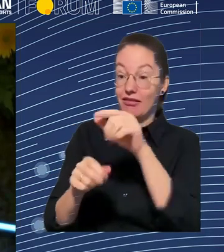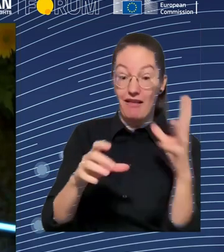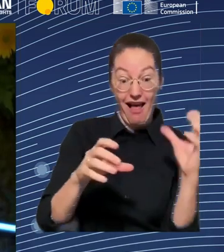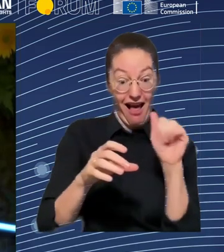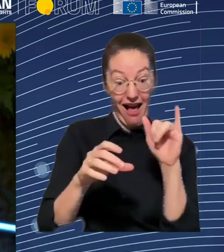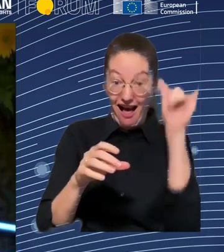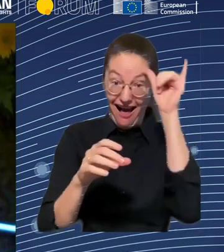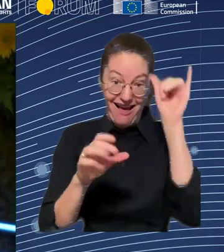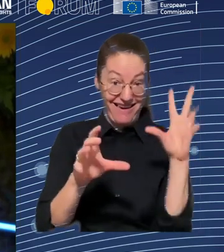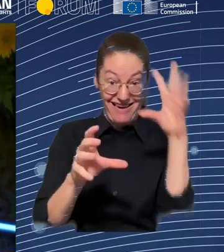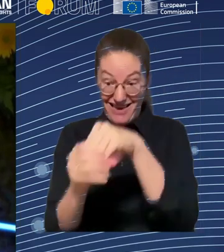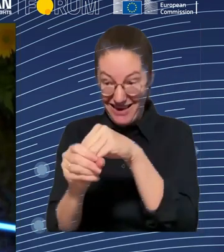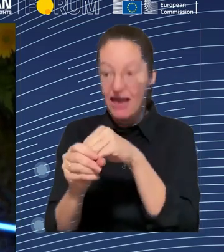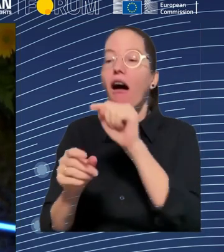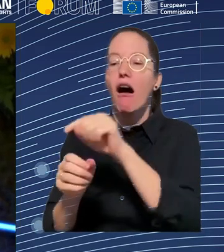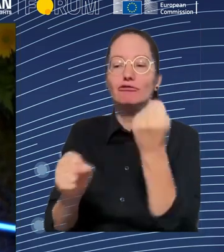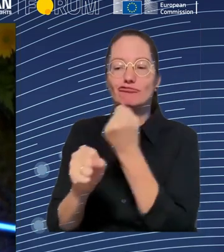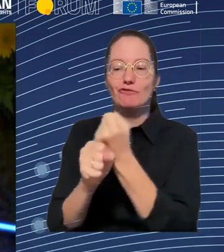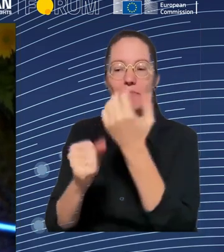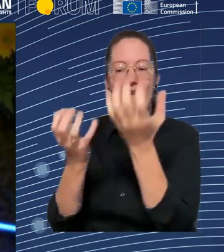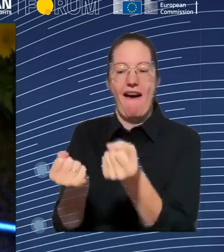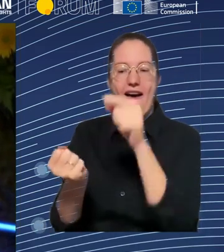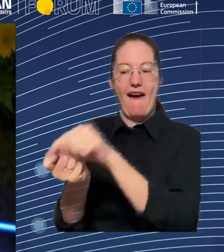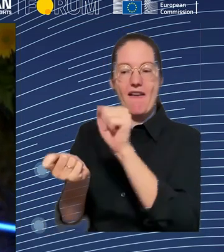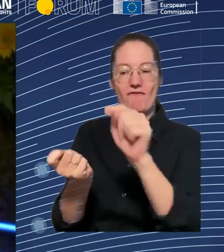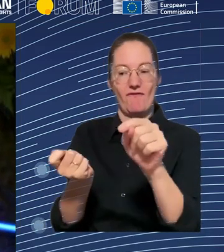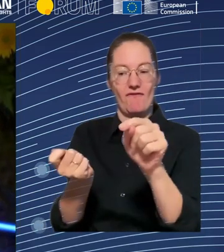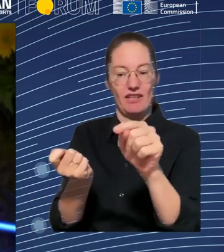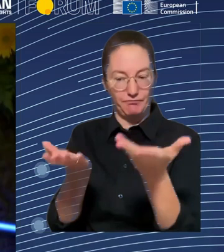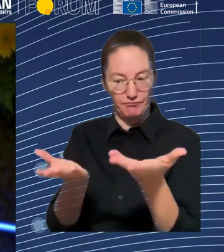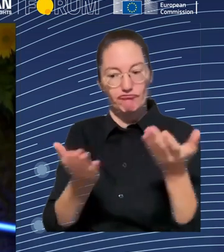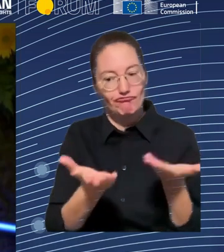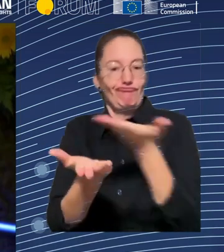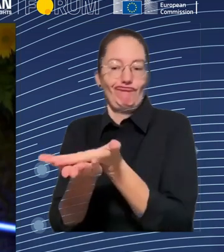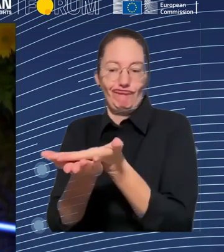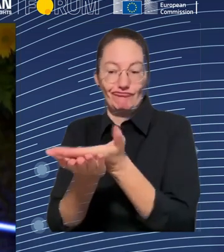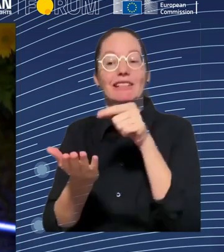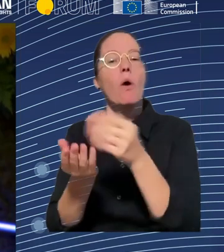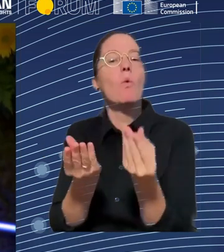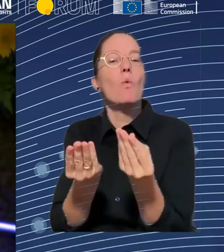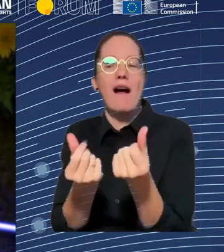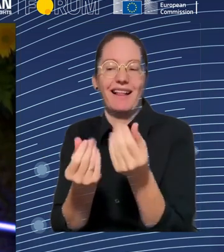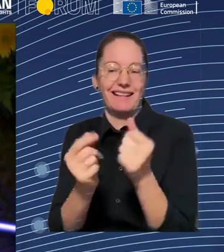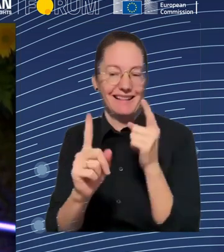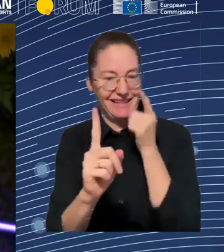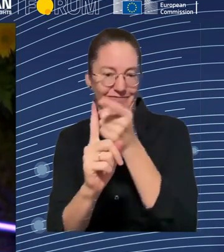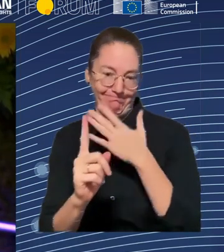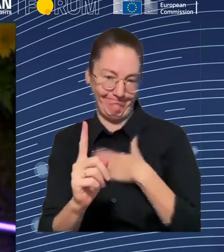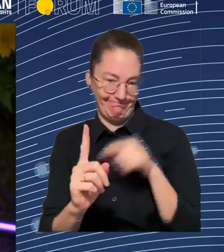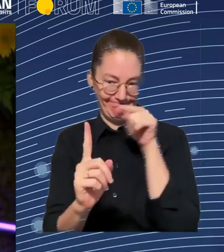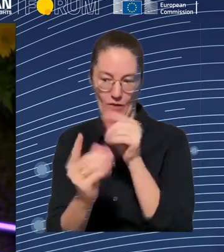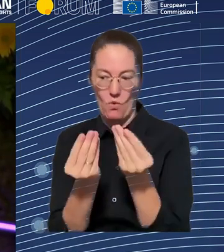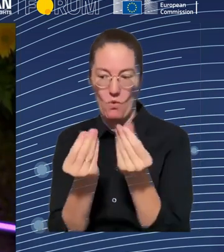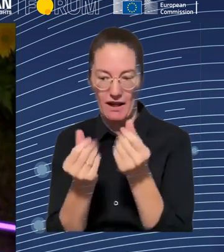humans in a way that it alters the relationship between them. So, the obvious concern in this